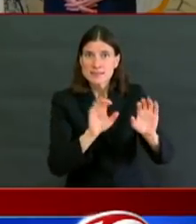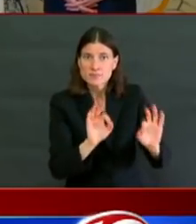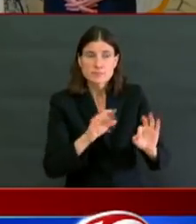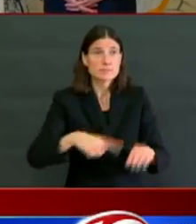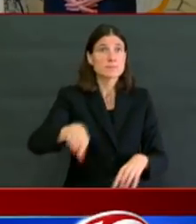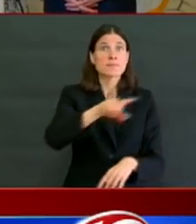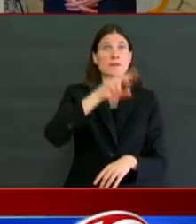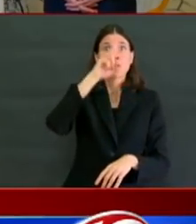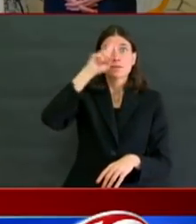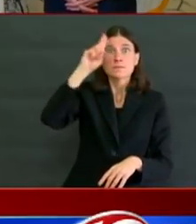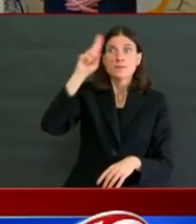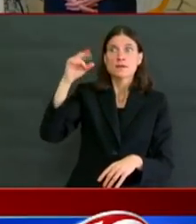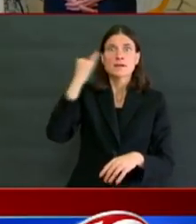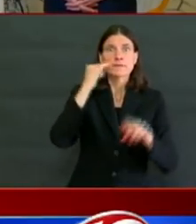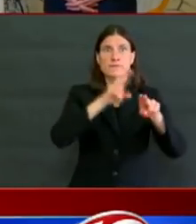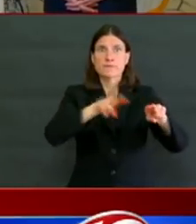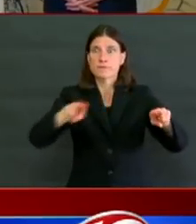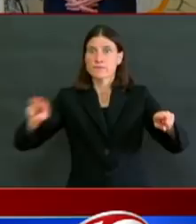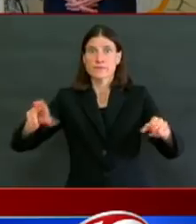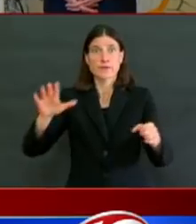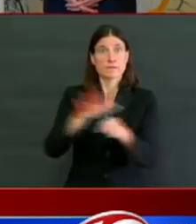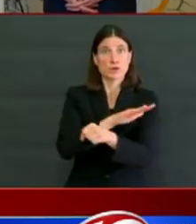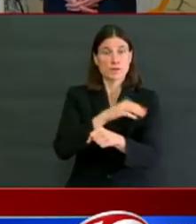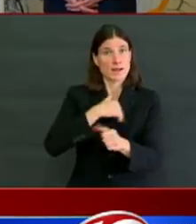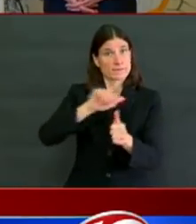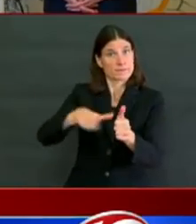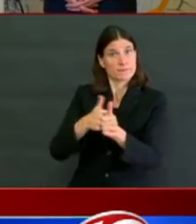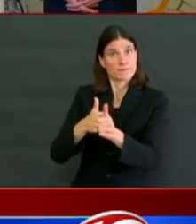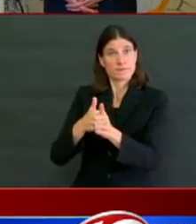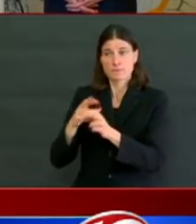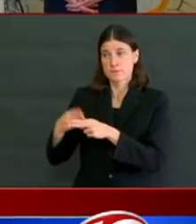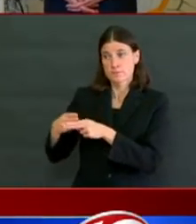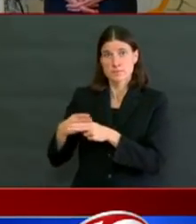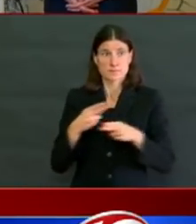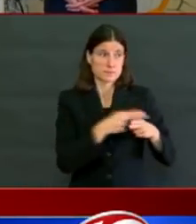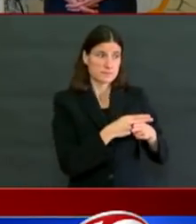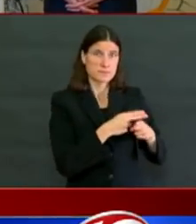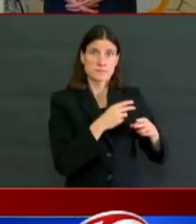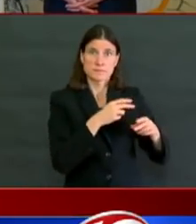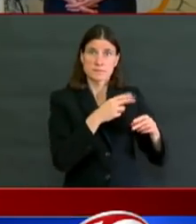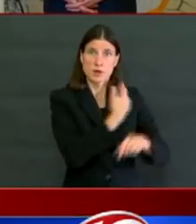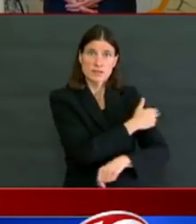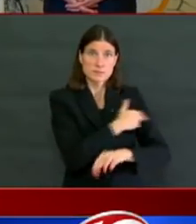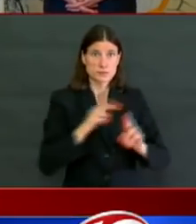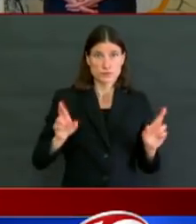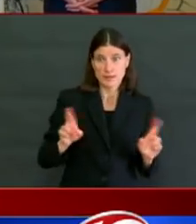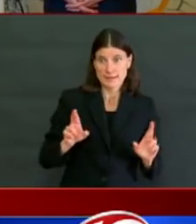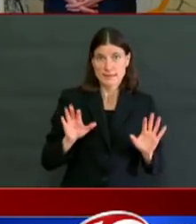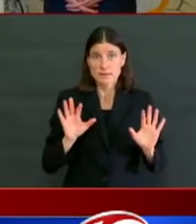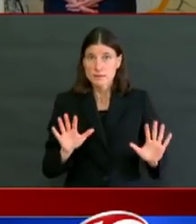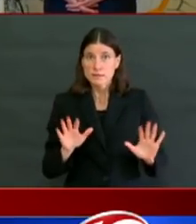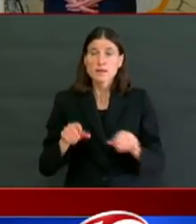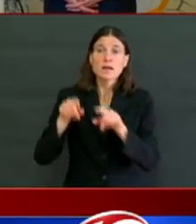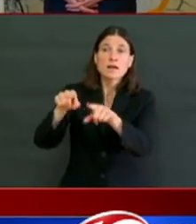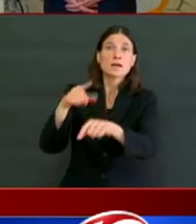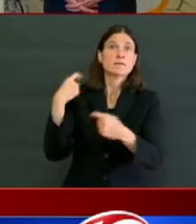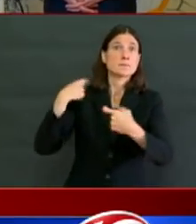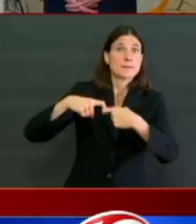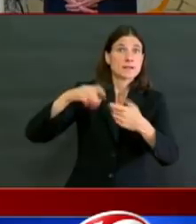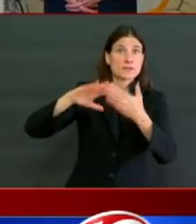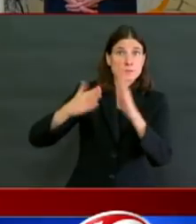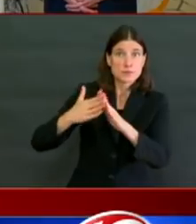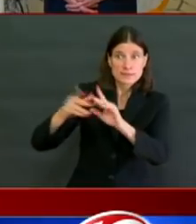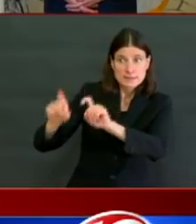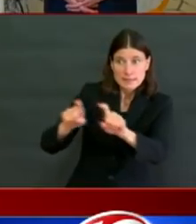nursing homes and communal living situations? Are we able to test everybody in the Latino community and hardest-hit communities? Are we able to